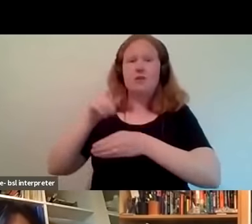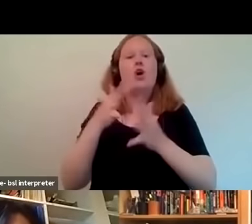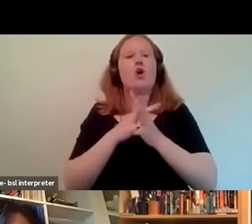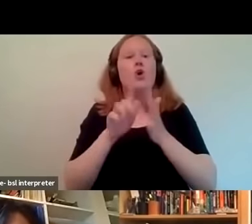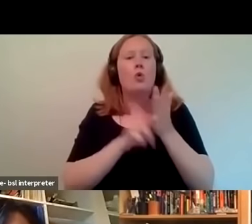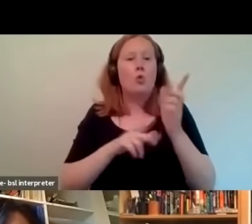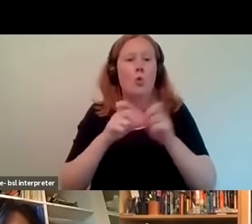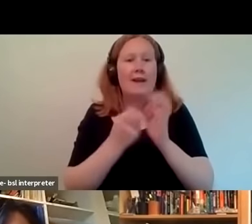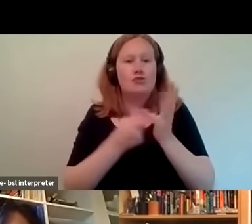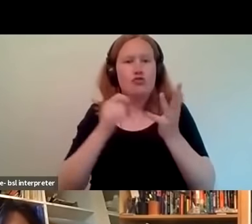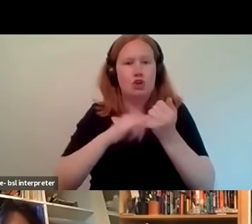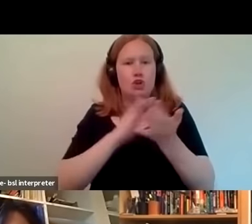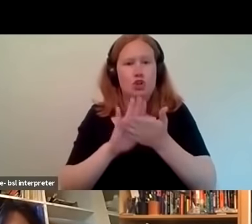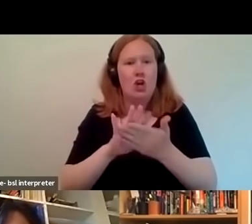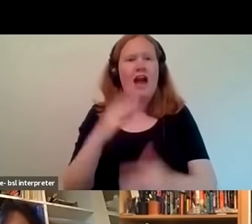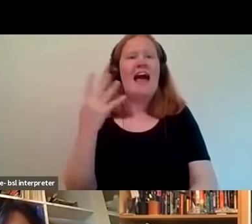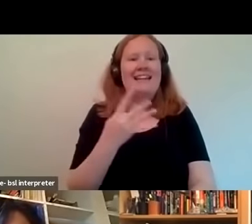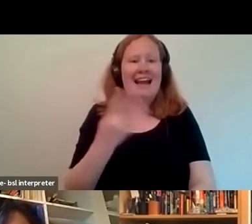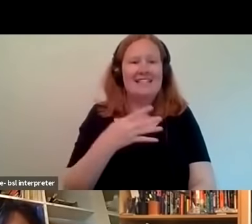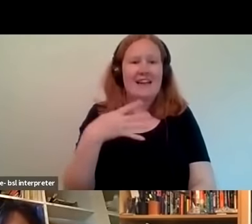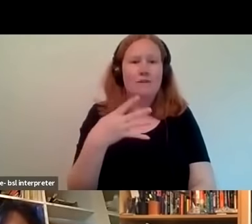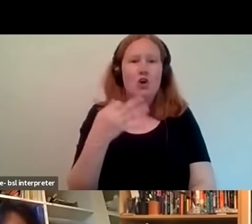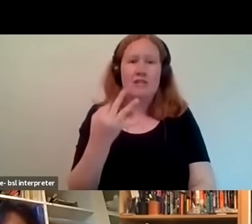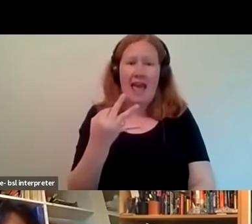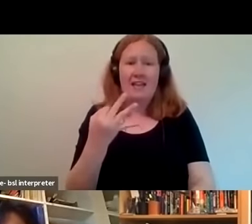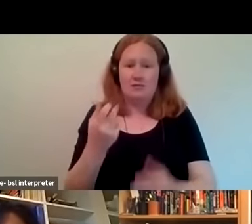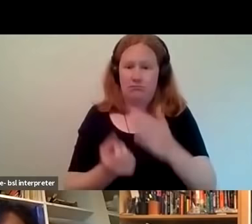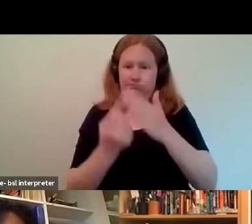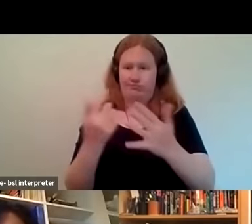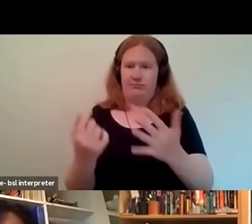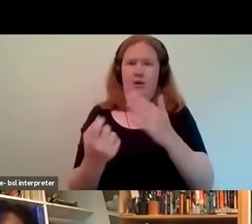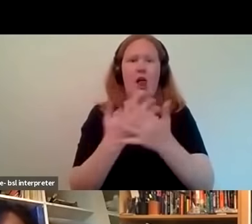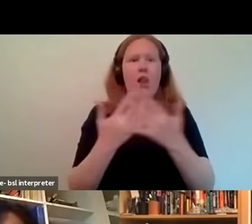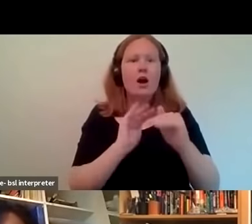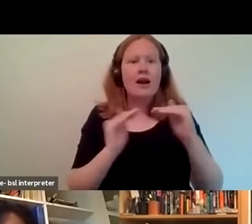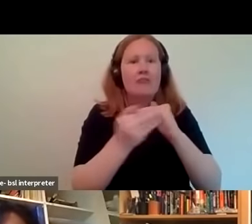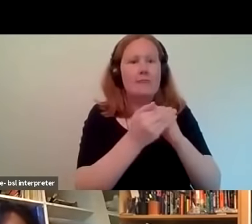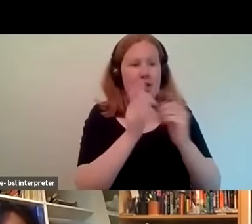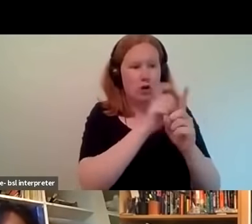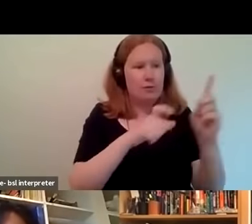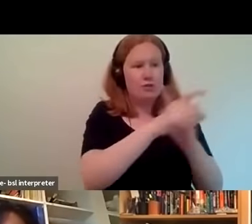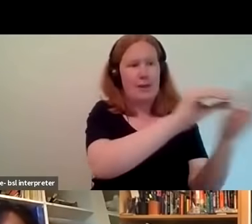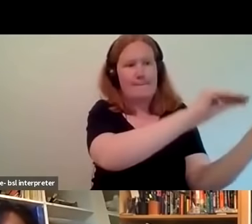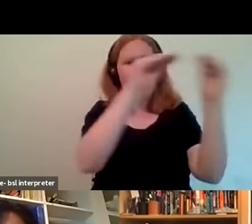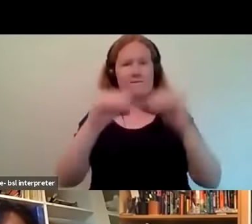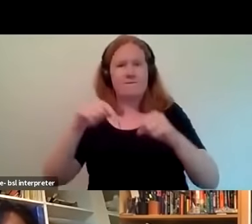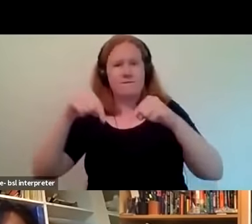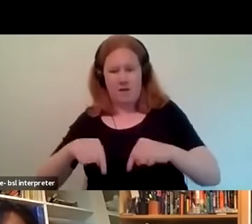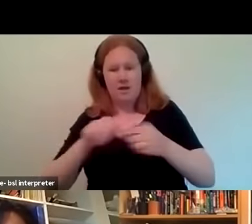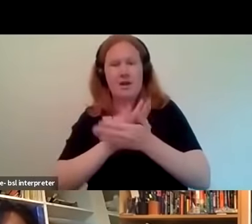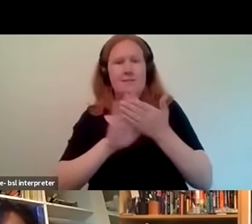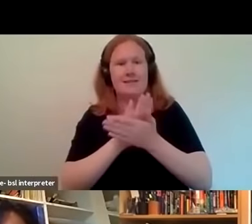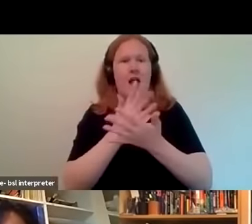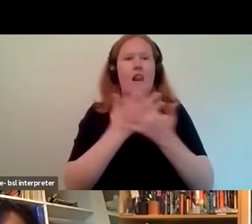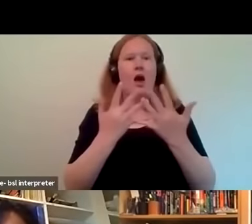we know that happened in 1948 and we started to see many of the caribbean um community move over to the uk many of the reggae